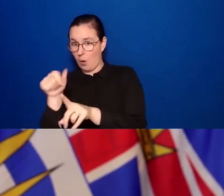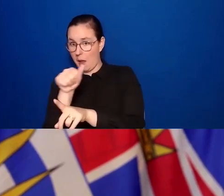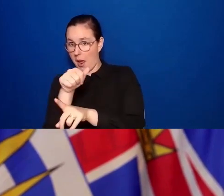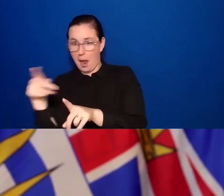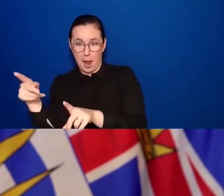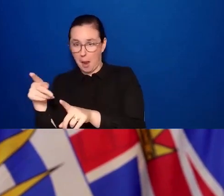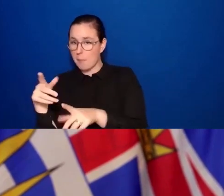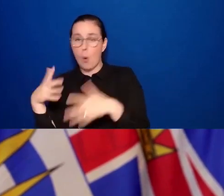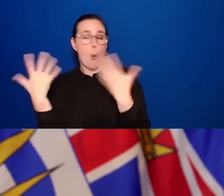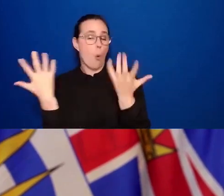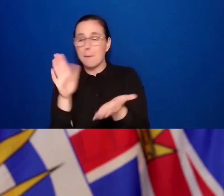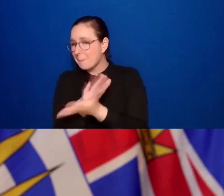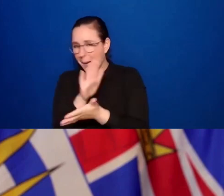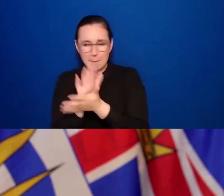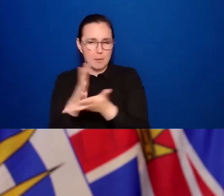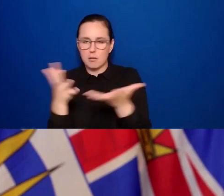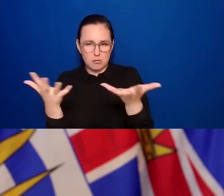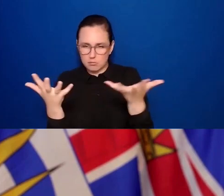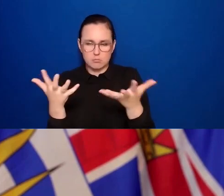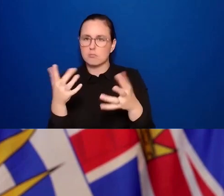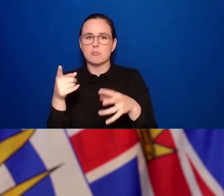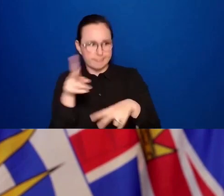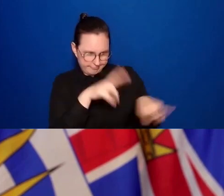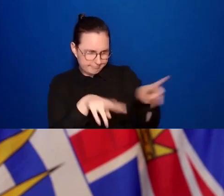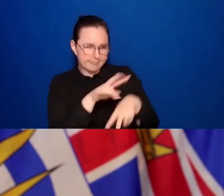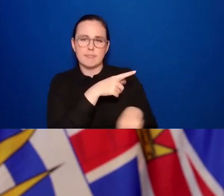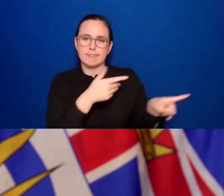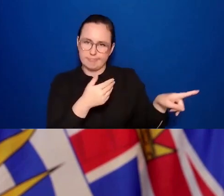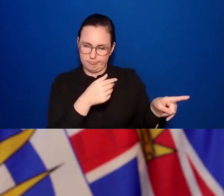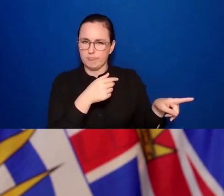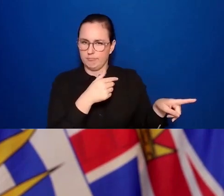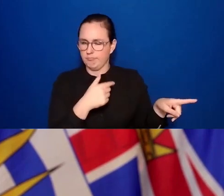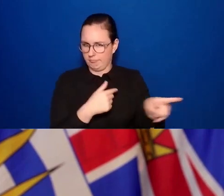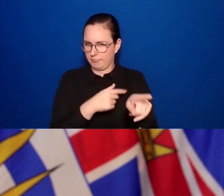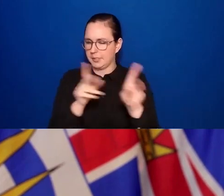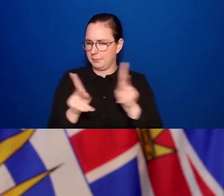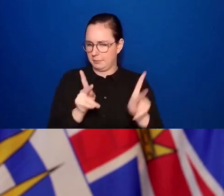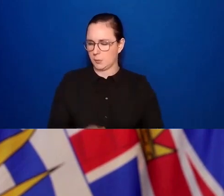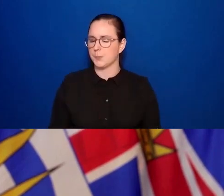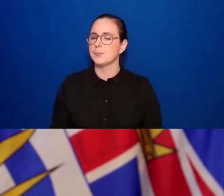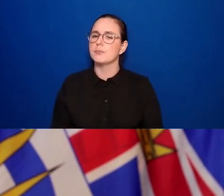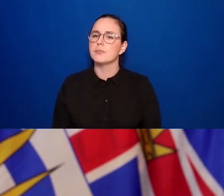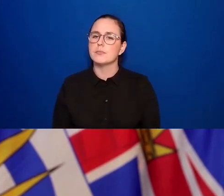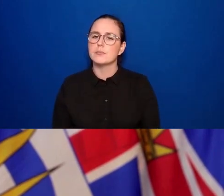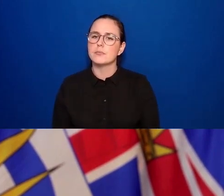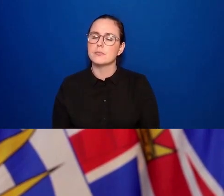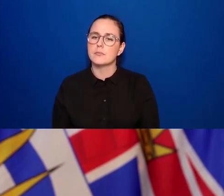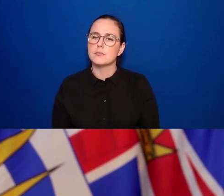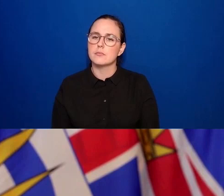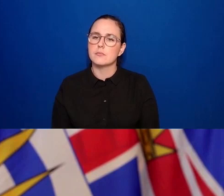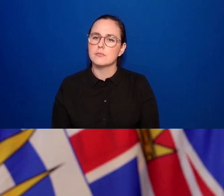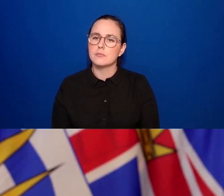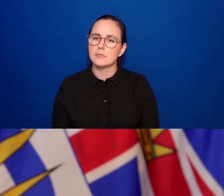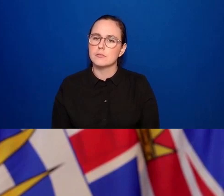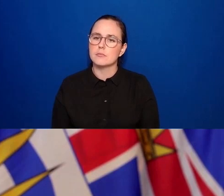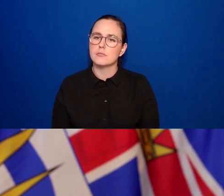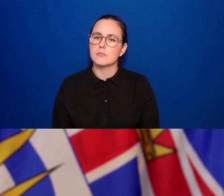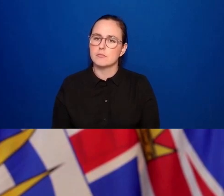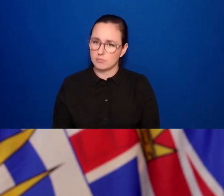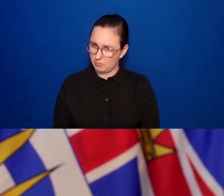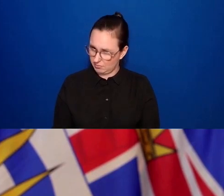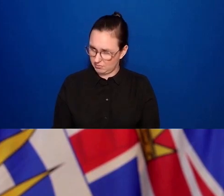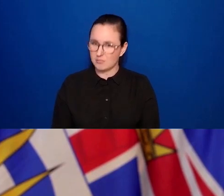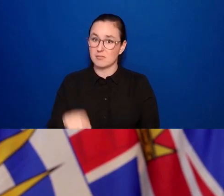need necessarily to download the app to swipe it. But you can, you will, there will be a requirement to check people's